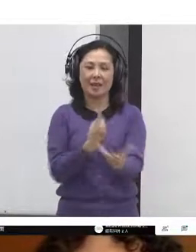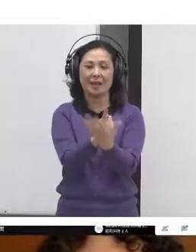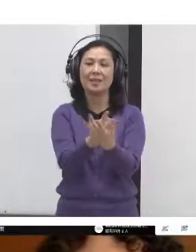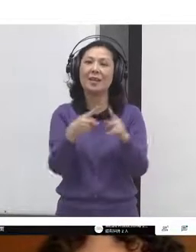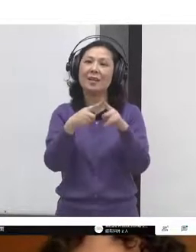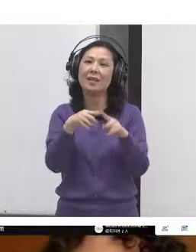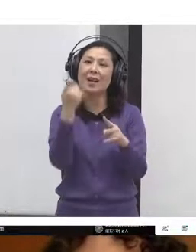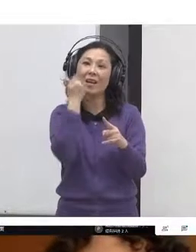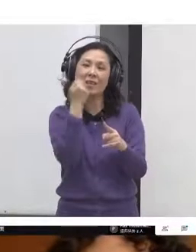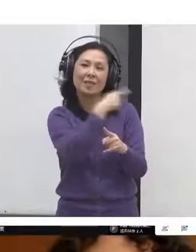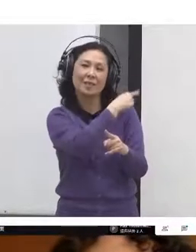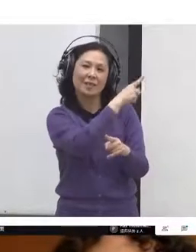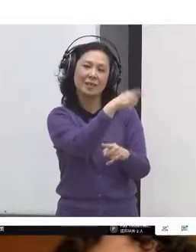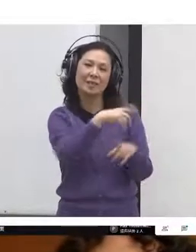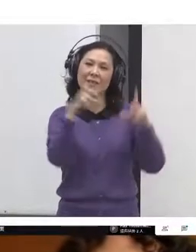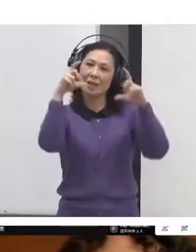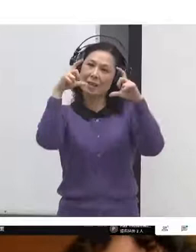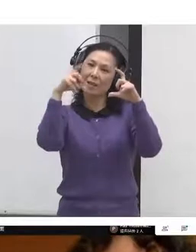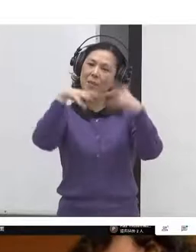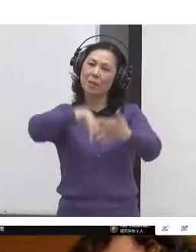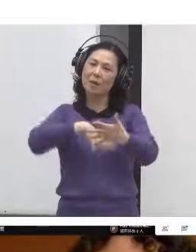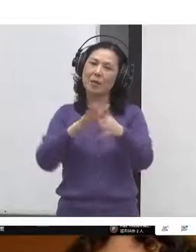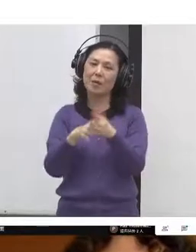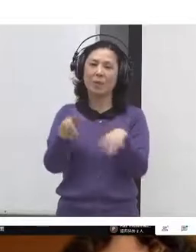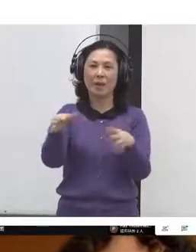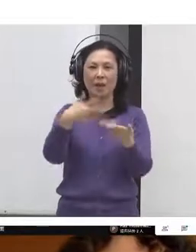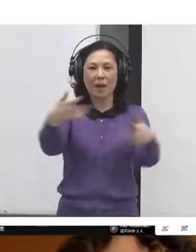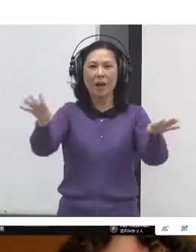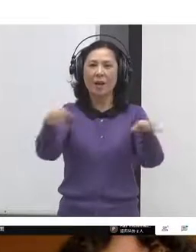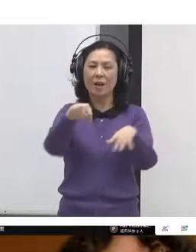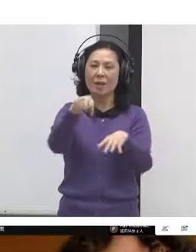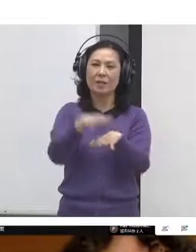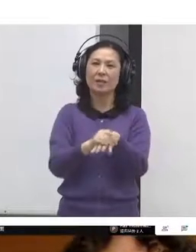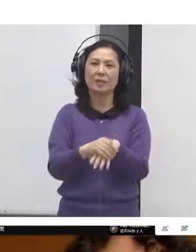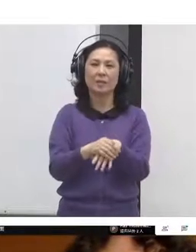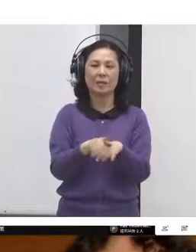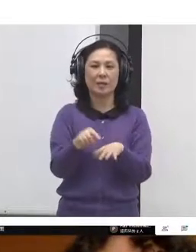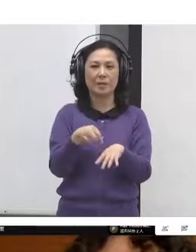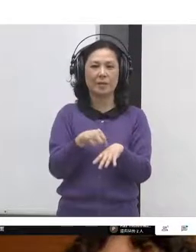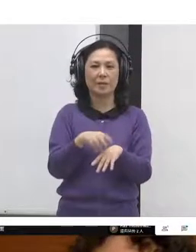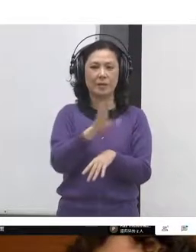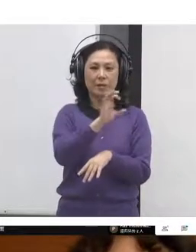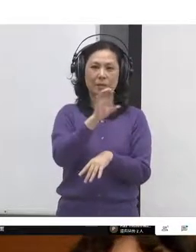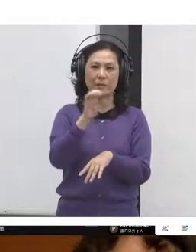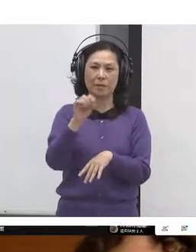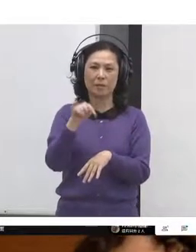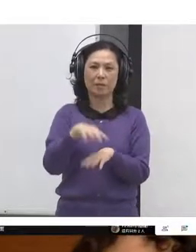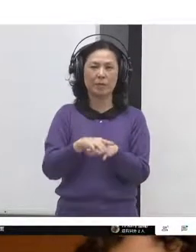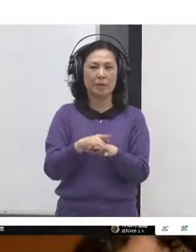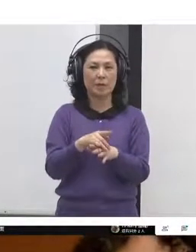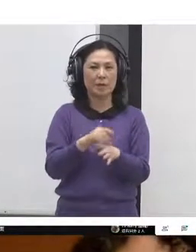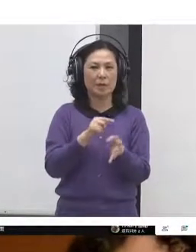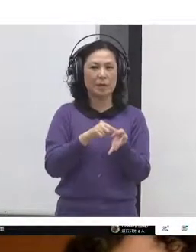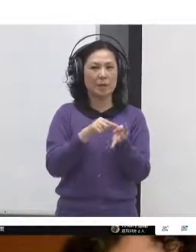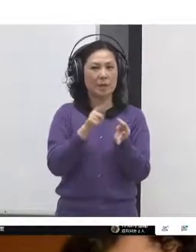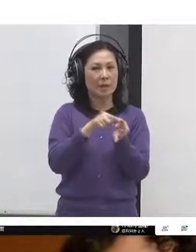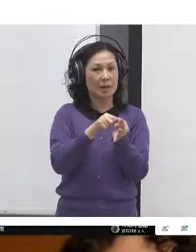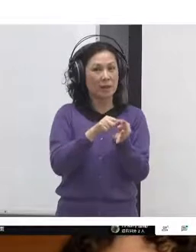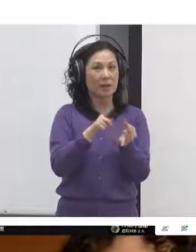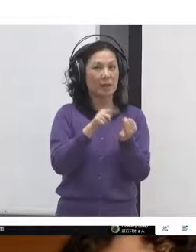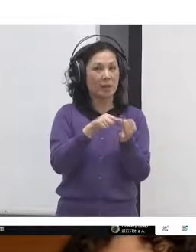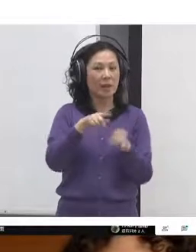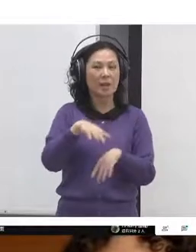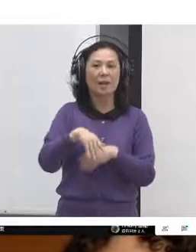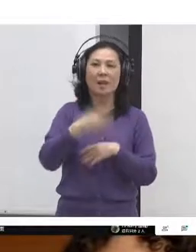designer, Joe Karaganes, Cordelia Yu. And here's Audrey demonstrating how to facilitate